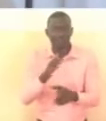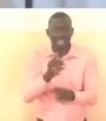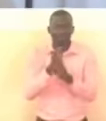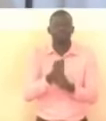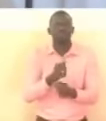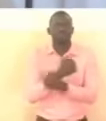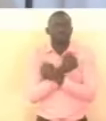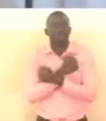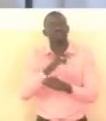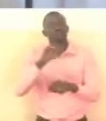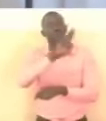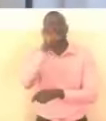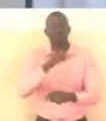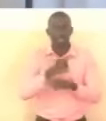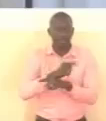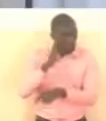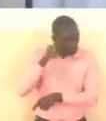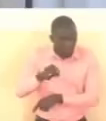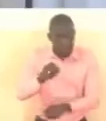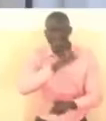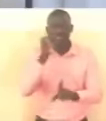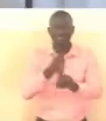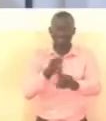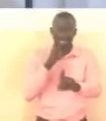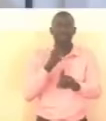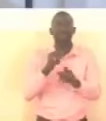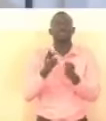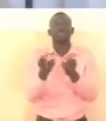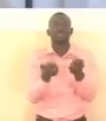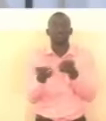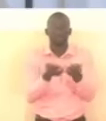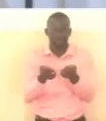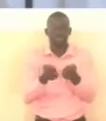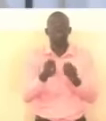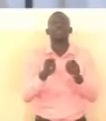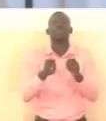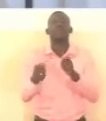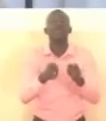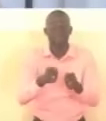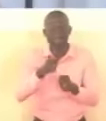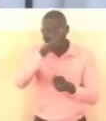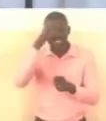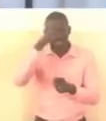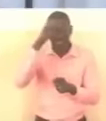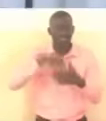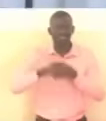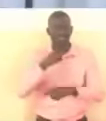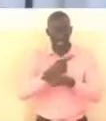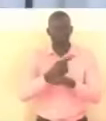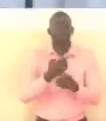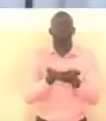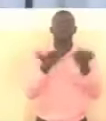sincere to the nation committed and guided by the regulations that governs service